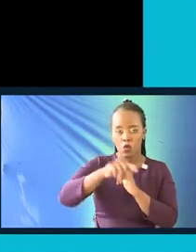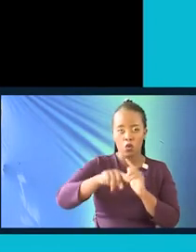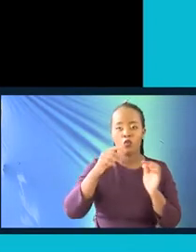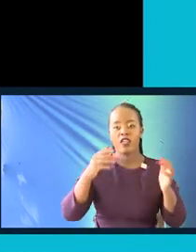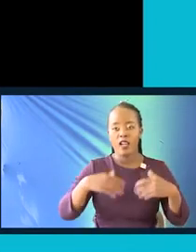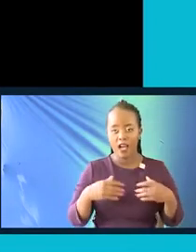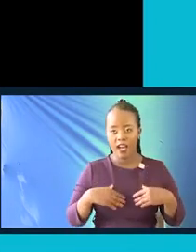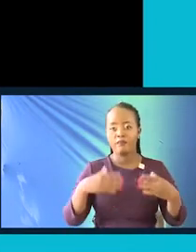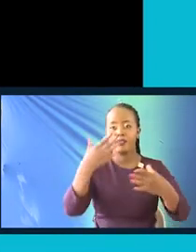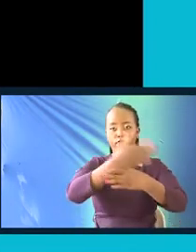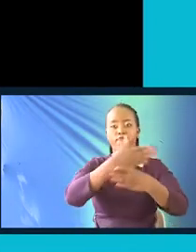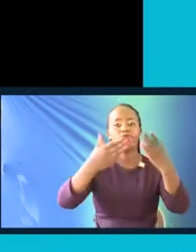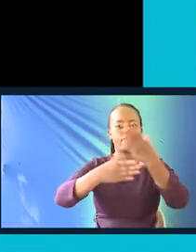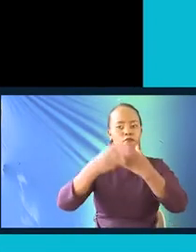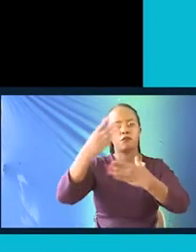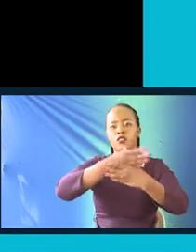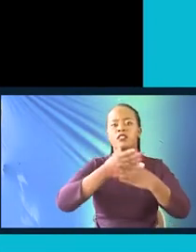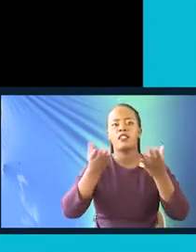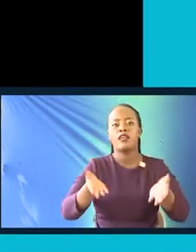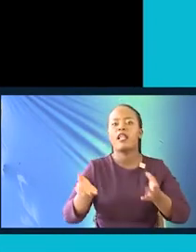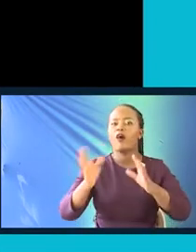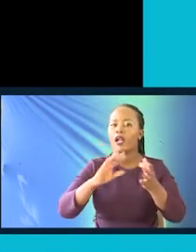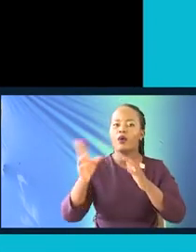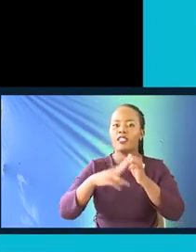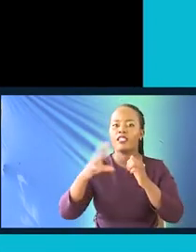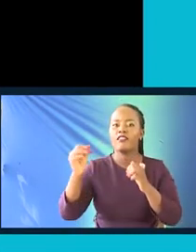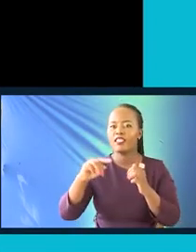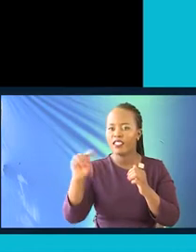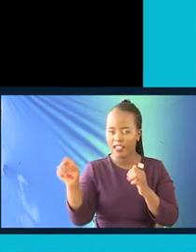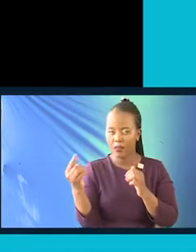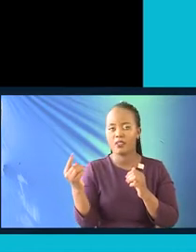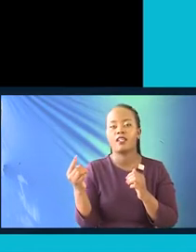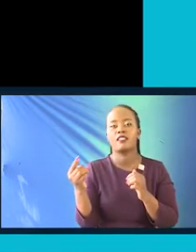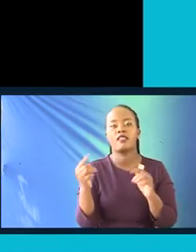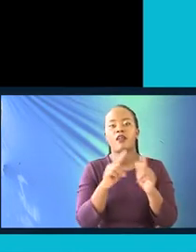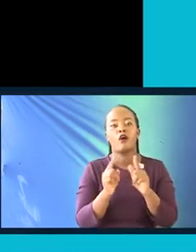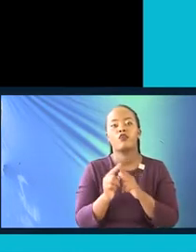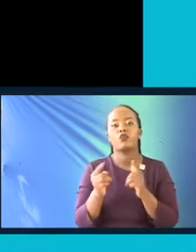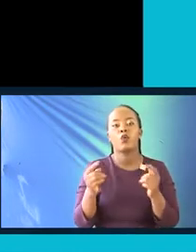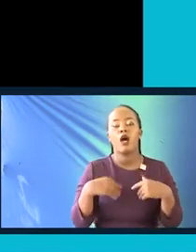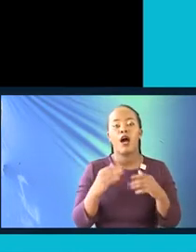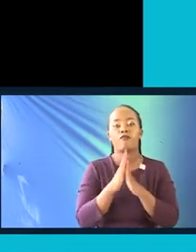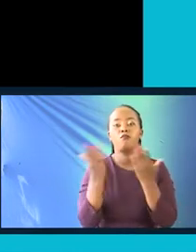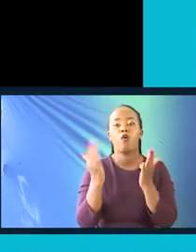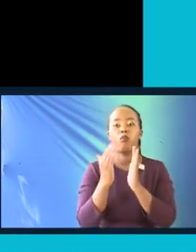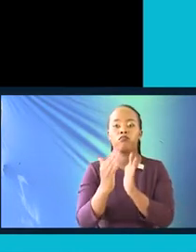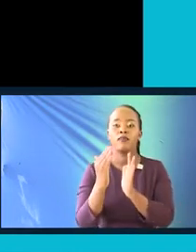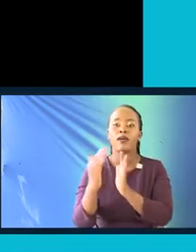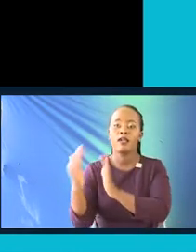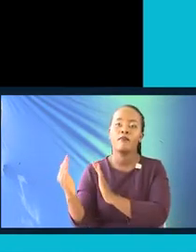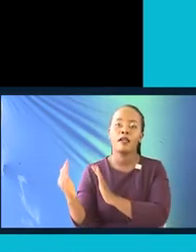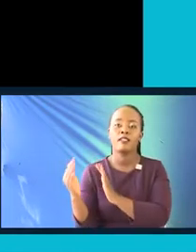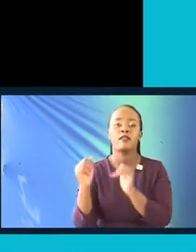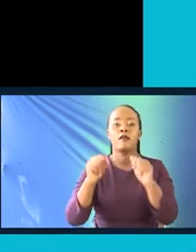that I think we're about 70,000 archives deep. And our B libraries, if you just search for that phrase